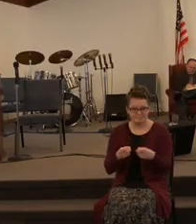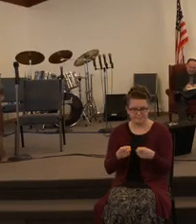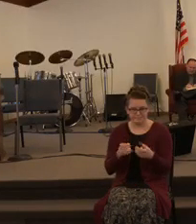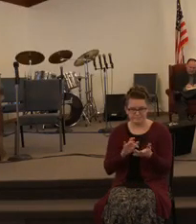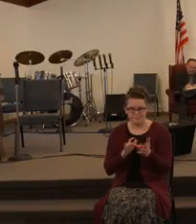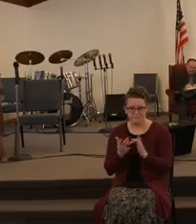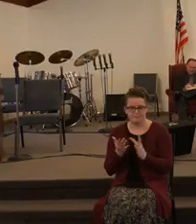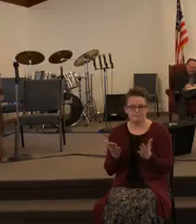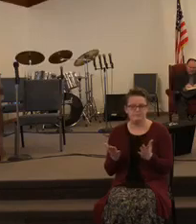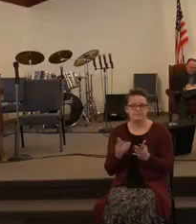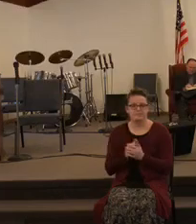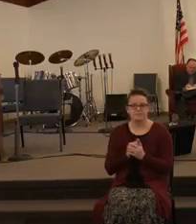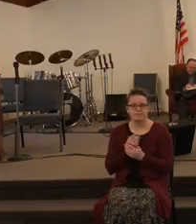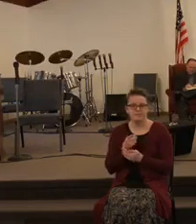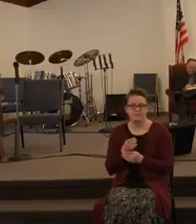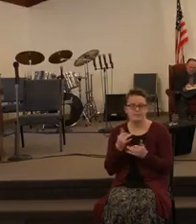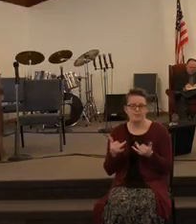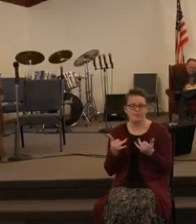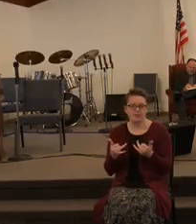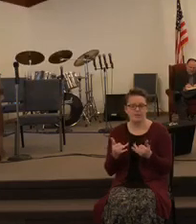Thankful for the blessings of the Lord.